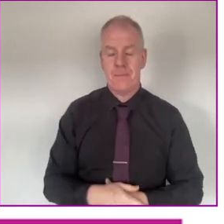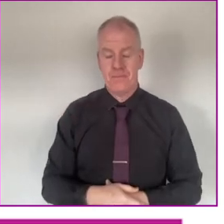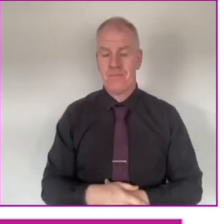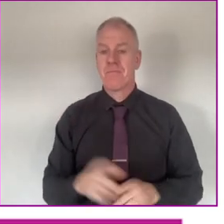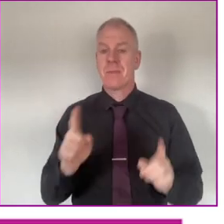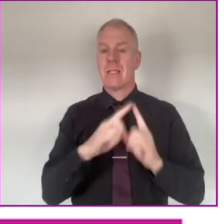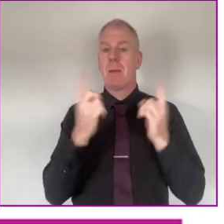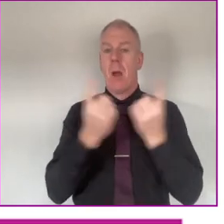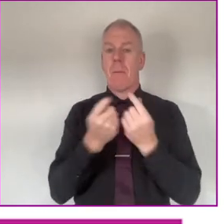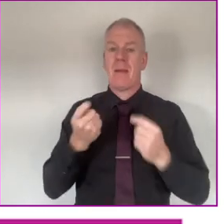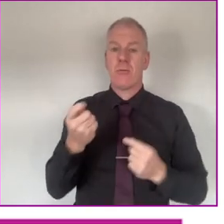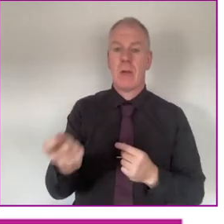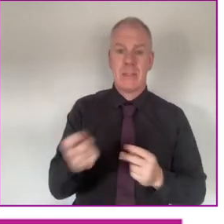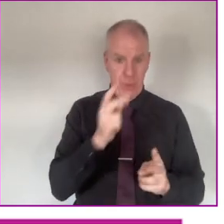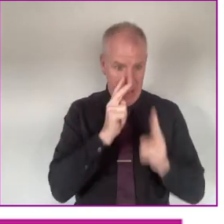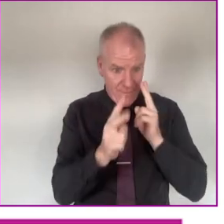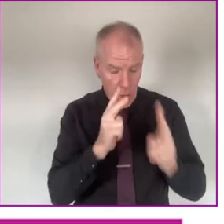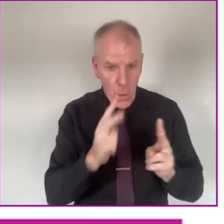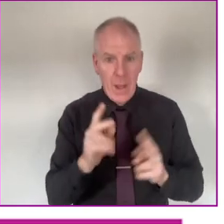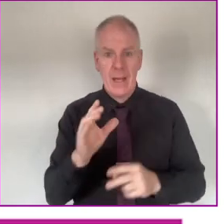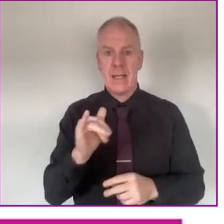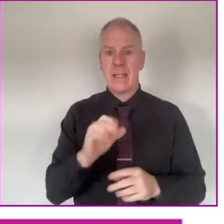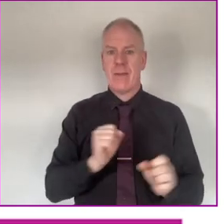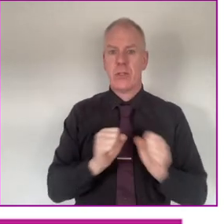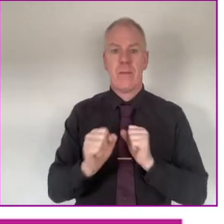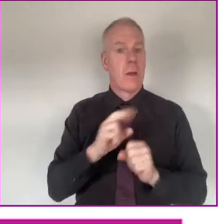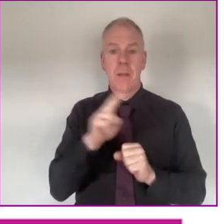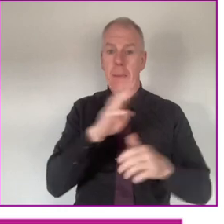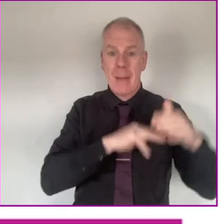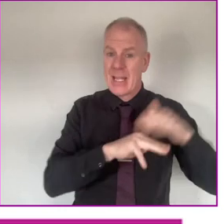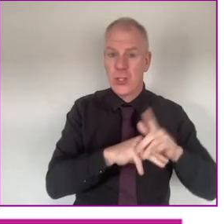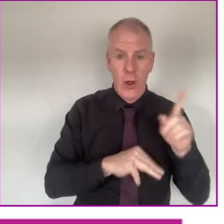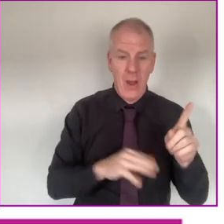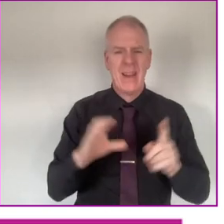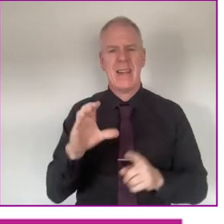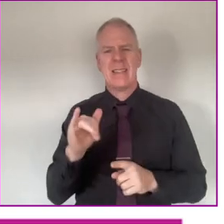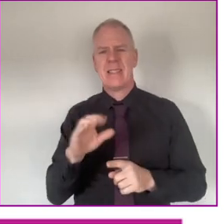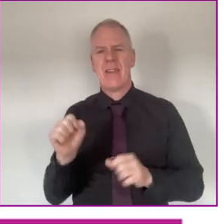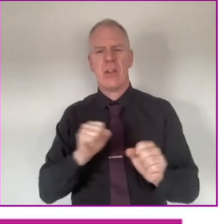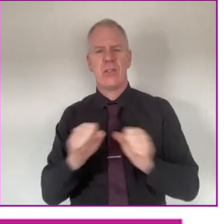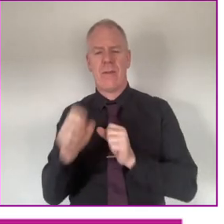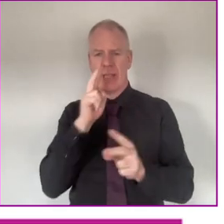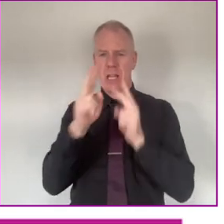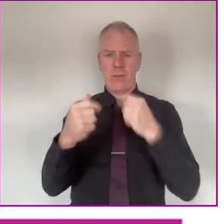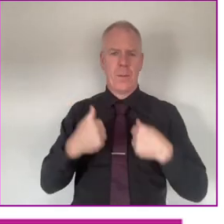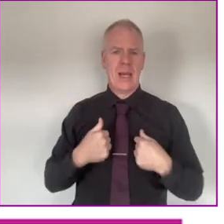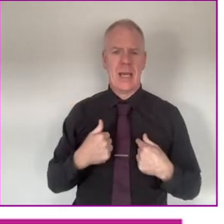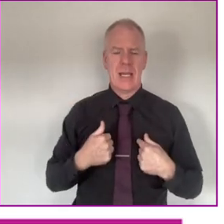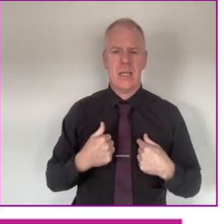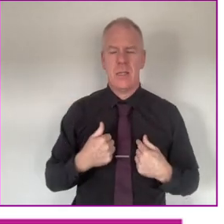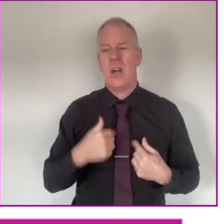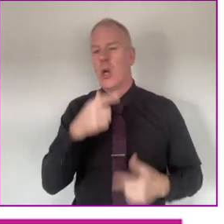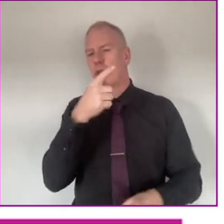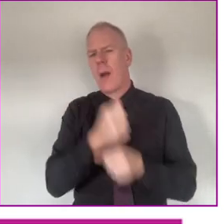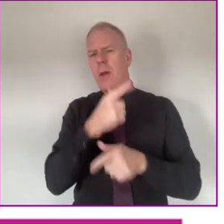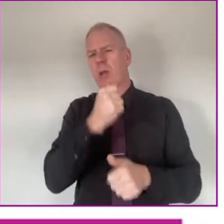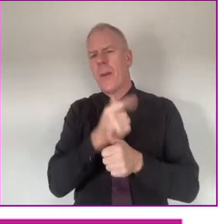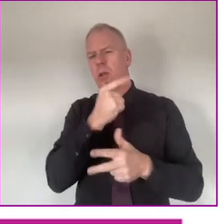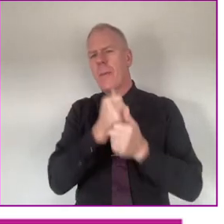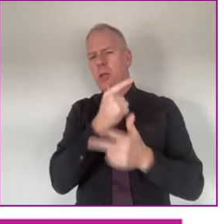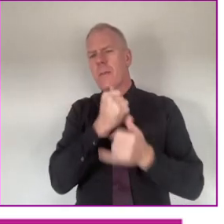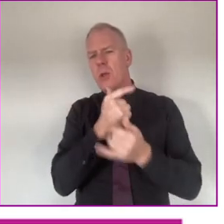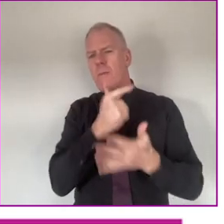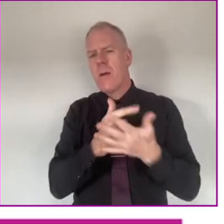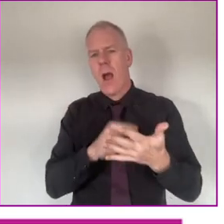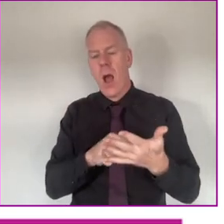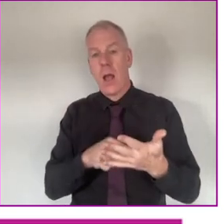appointments service. And the department of transport interviewed me. The civil servants. It wasn't the minister. It was civil servants who interviewed me. I talked